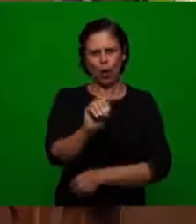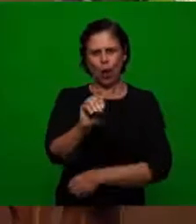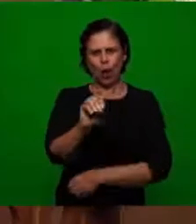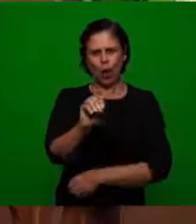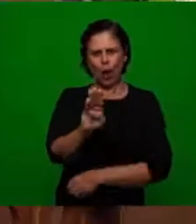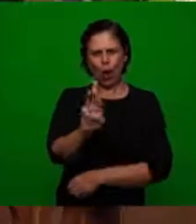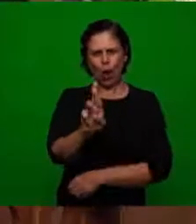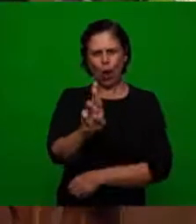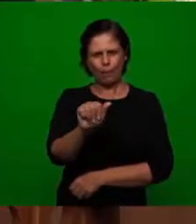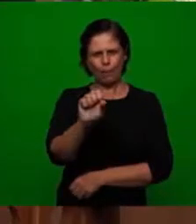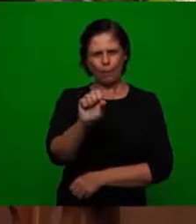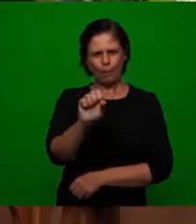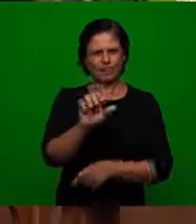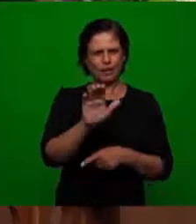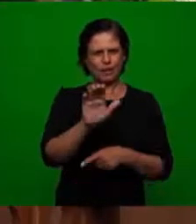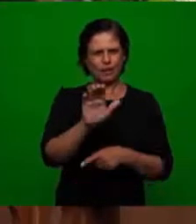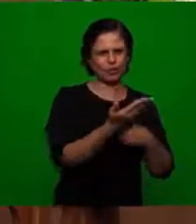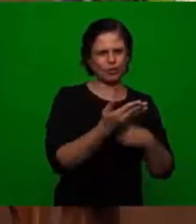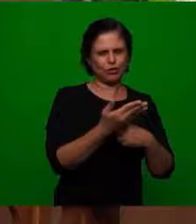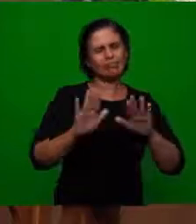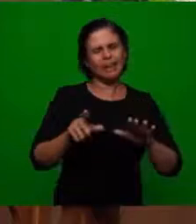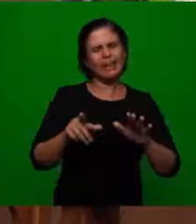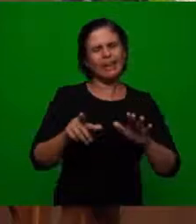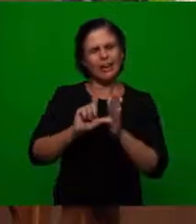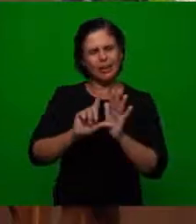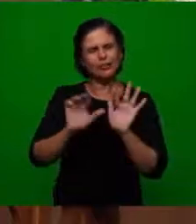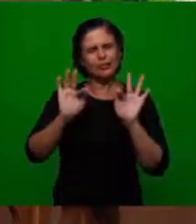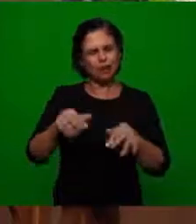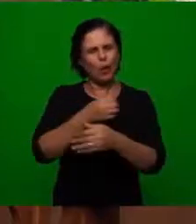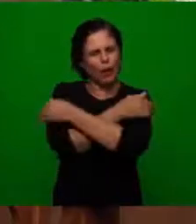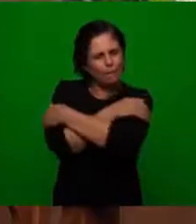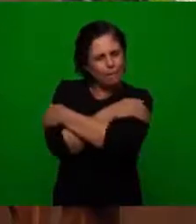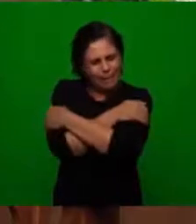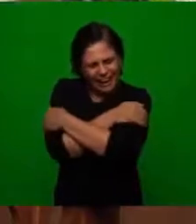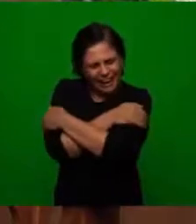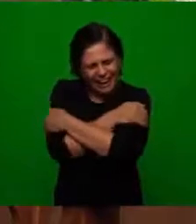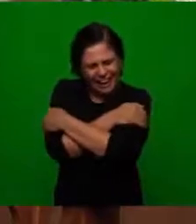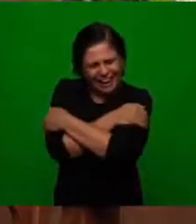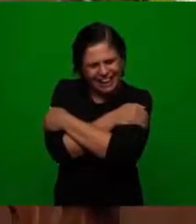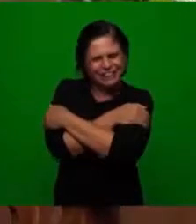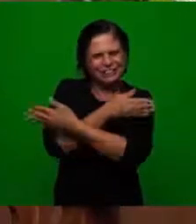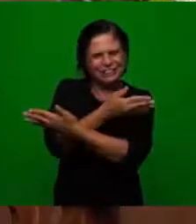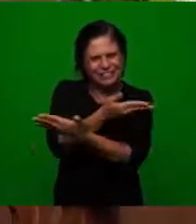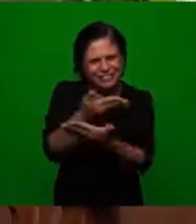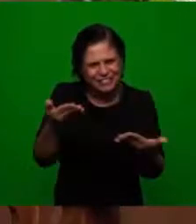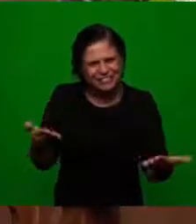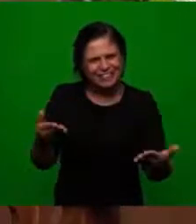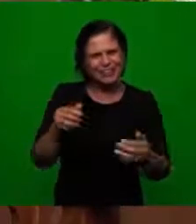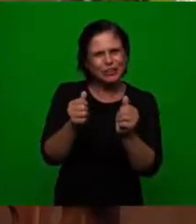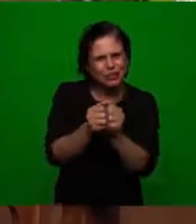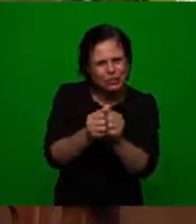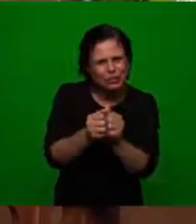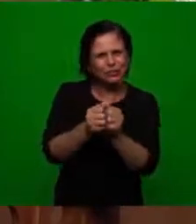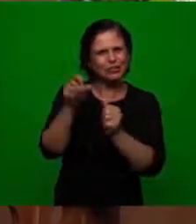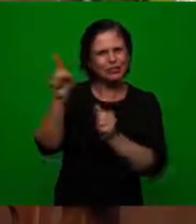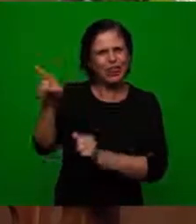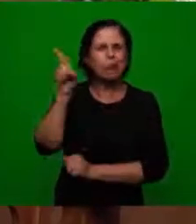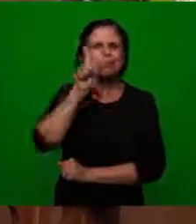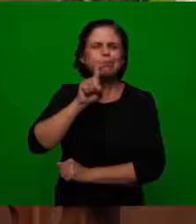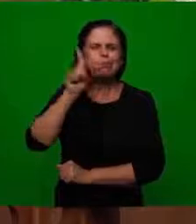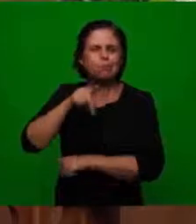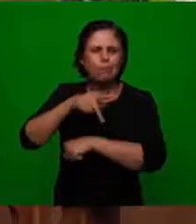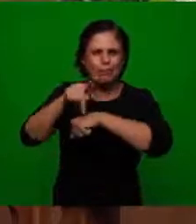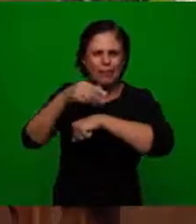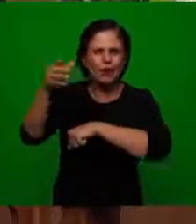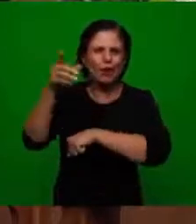faith of works so I'm going to also send my embrace to and Russia here the presence of our bread